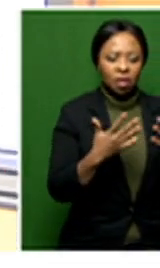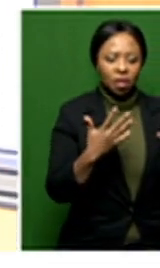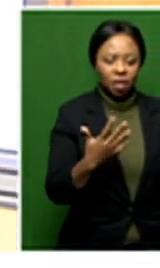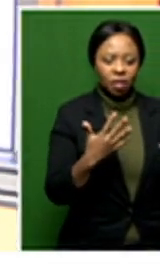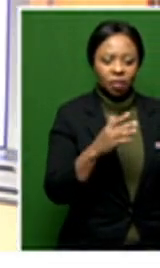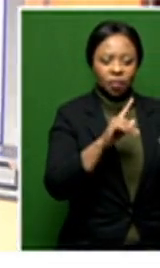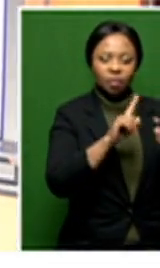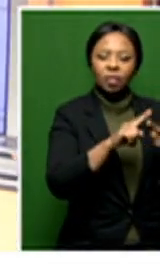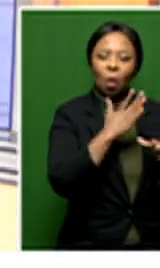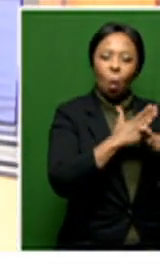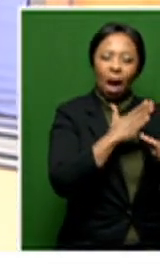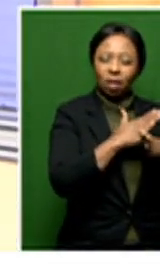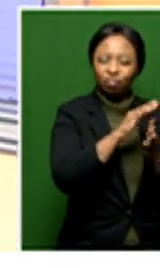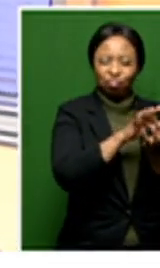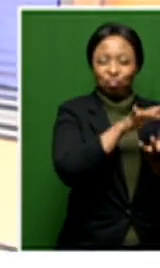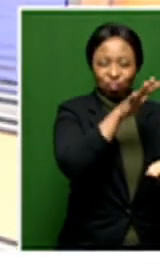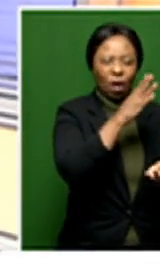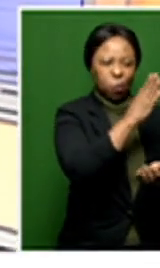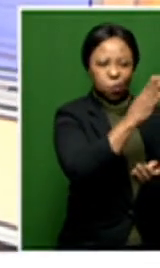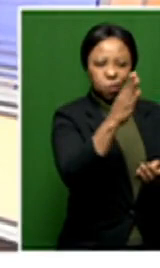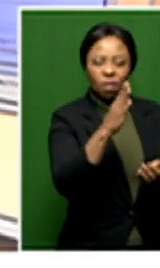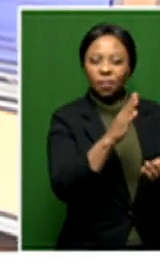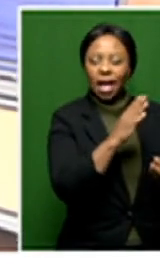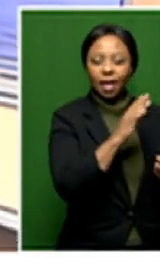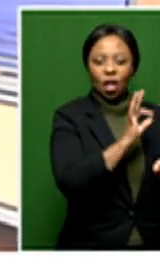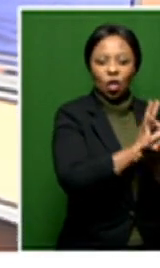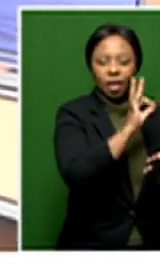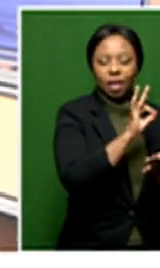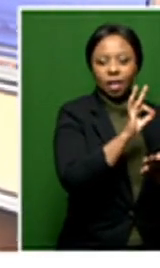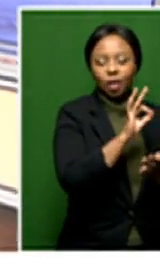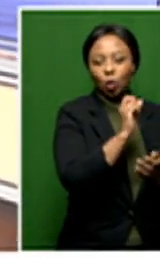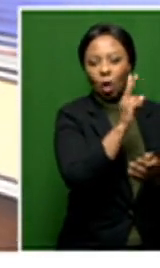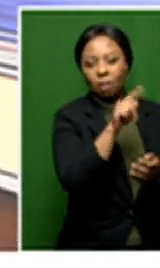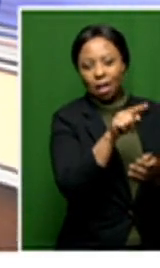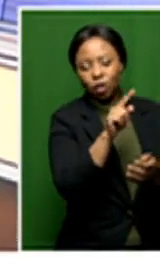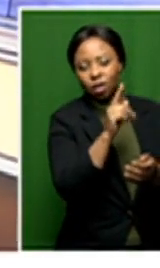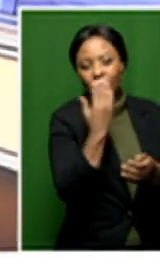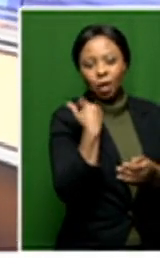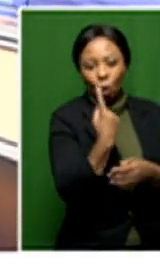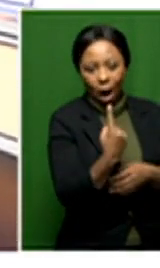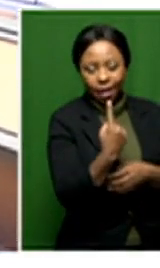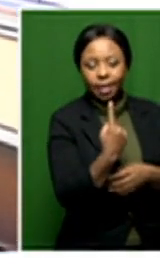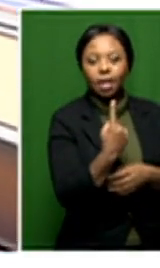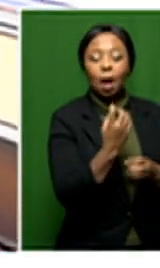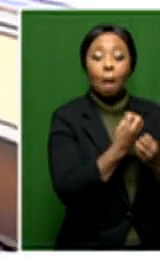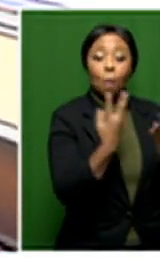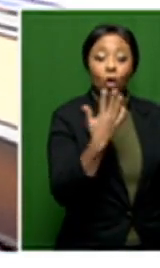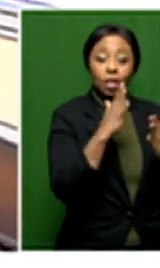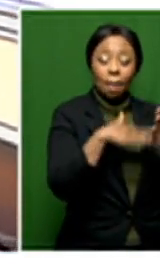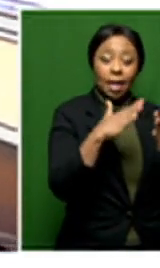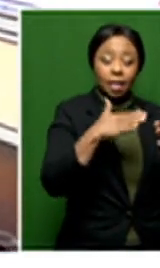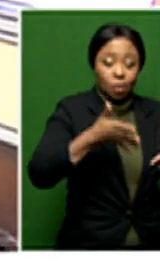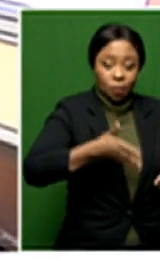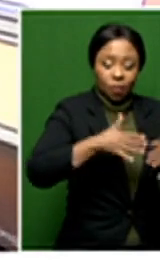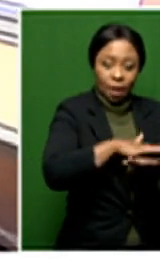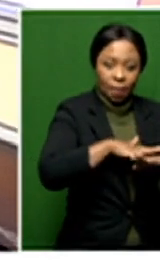dozen number of works, so 13, 12 plus one. Most of them are painting based, but some